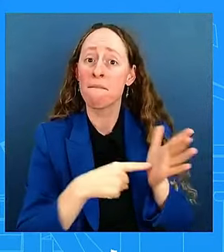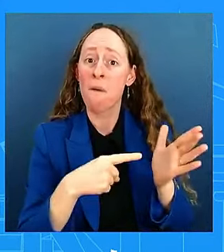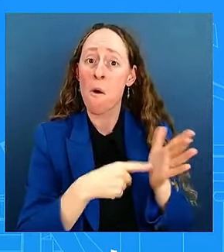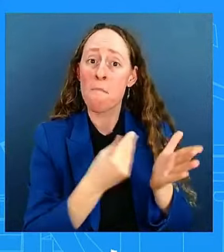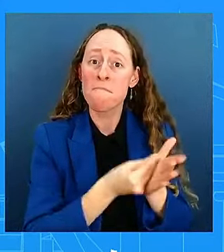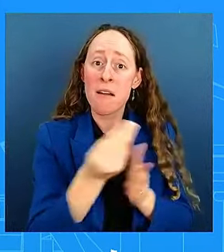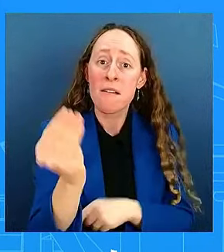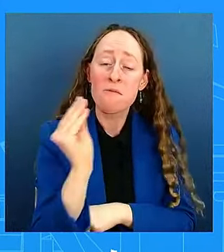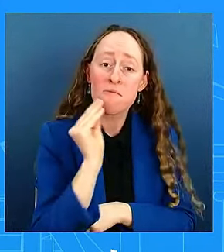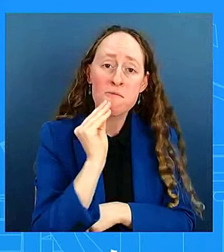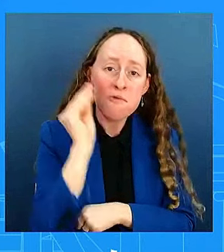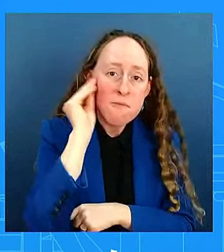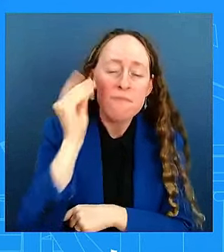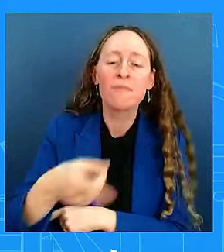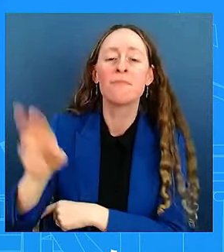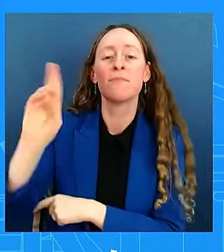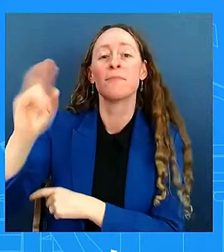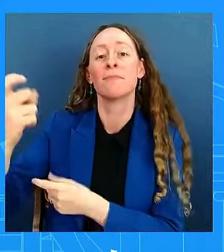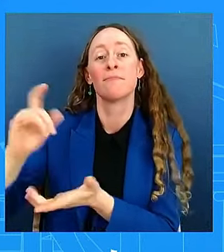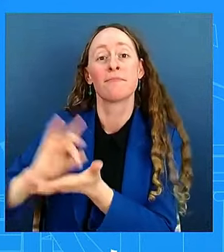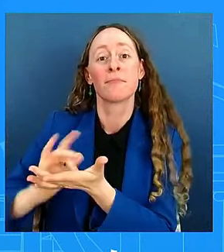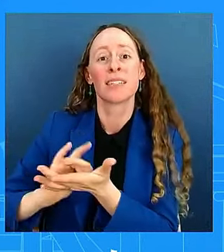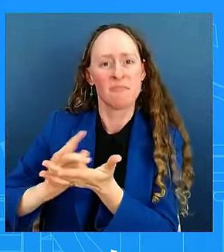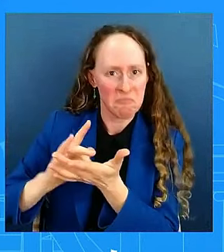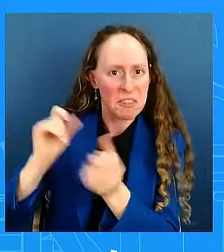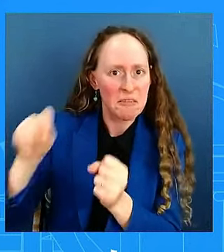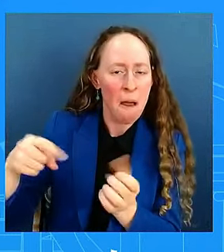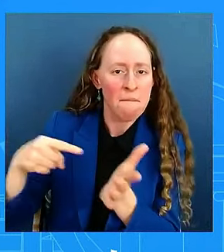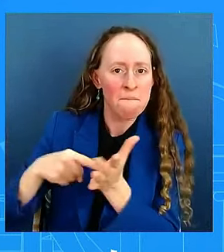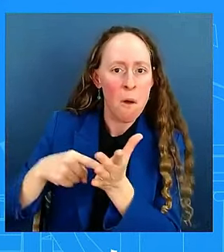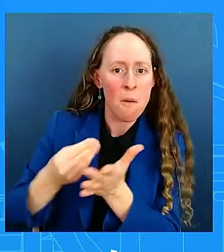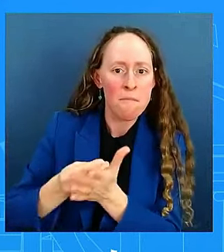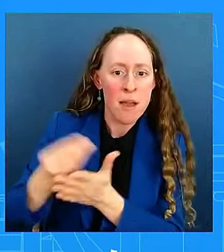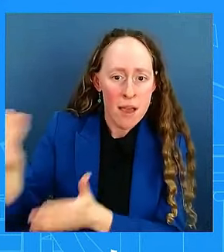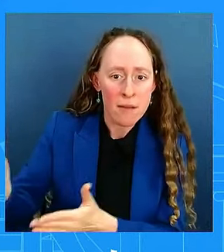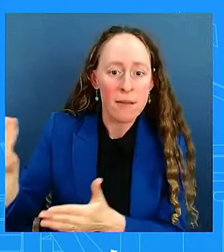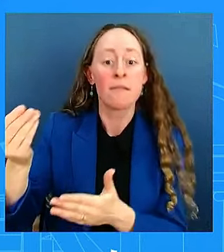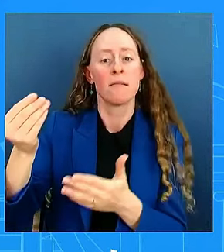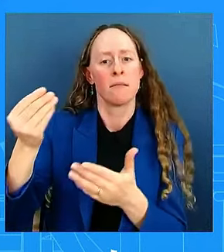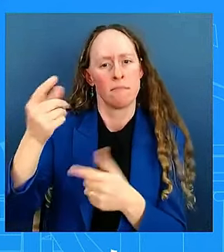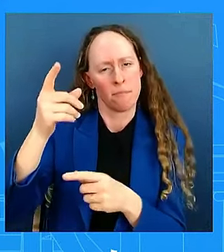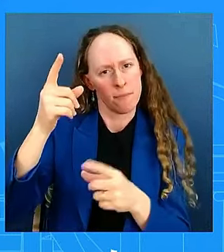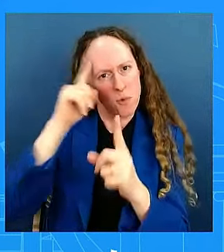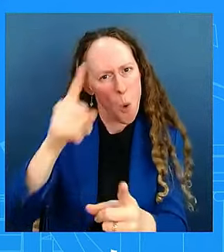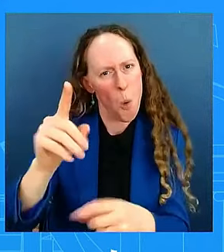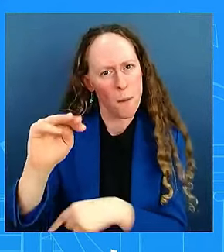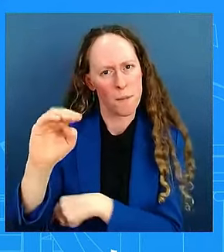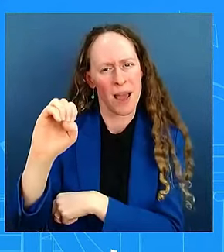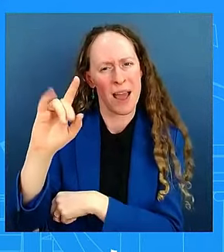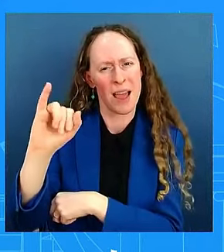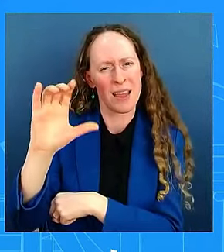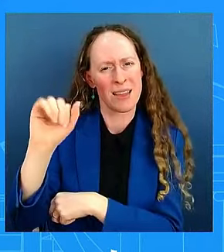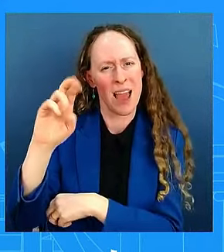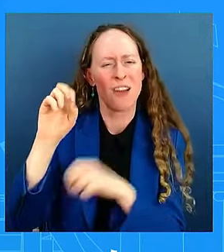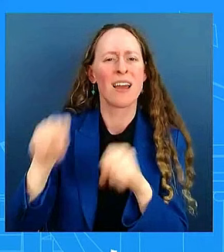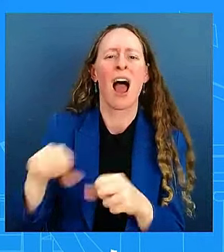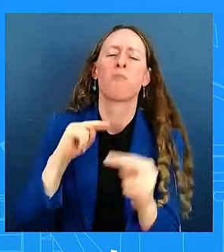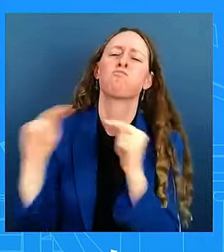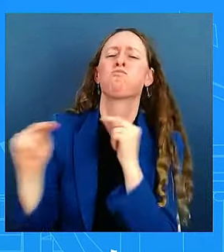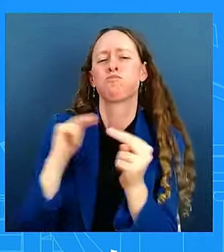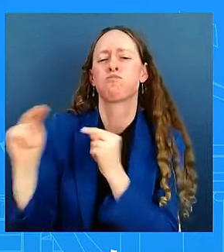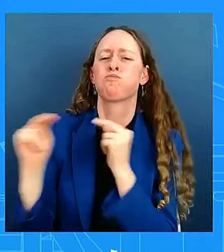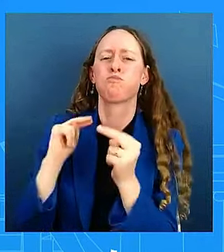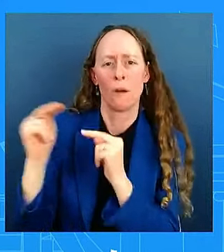the prices — make sure that's available to everyone. And by the way, what we've done so far, just when we've brought down the prices for seniors under Medicare,